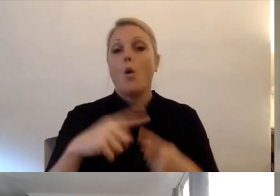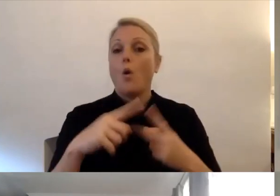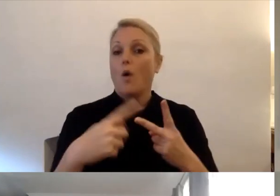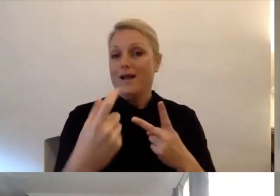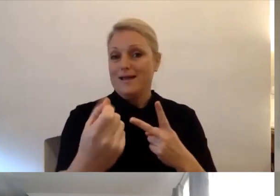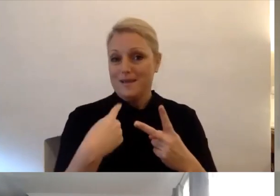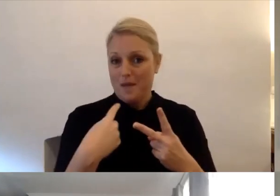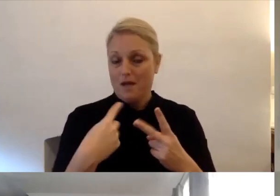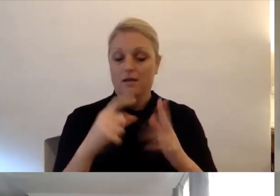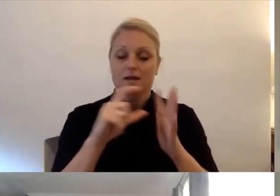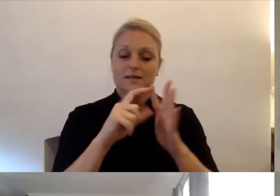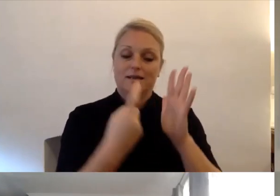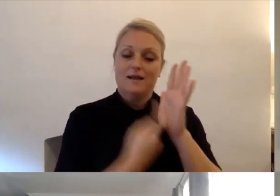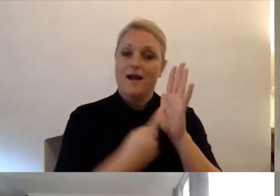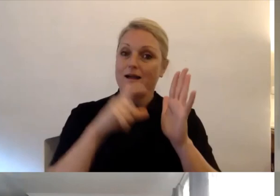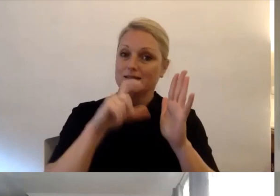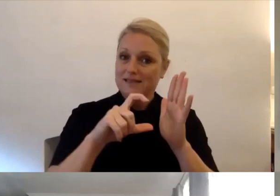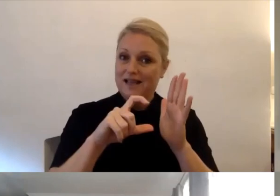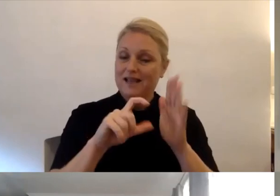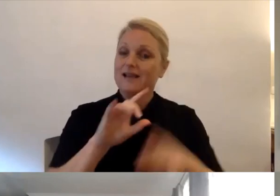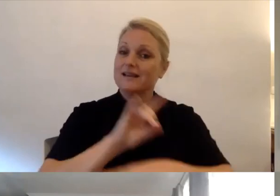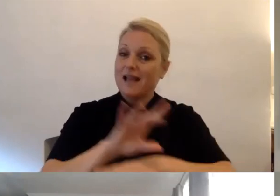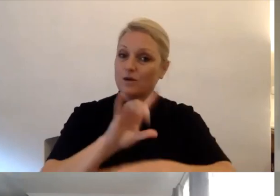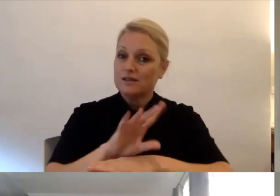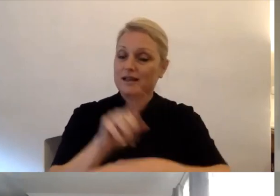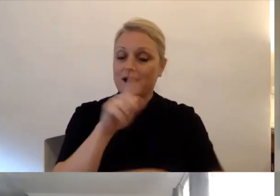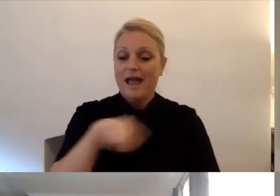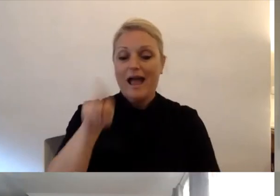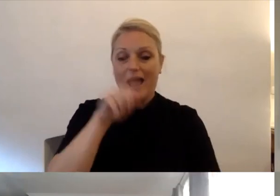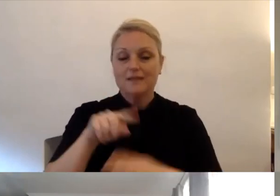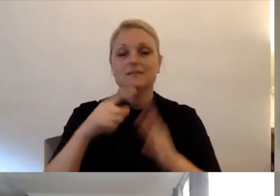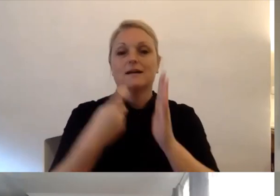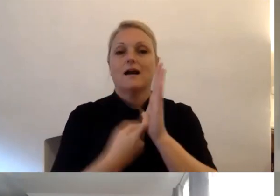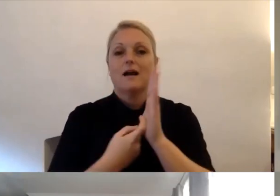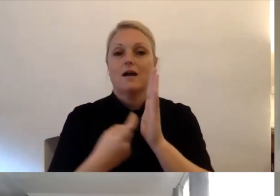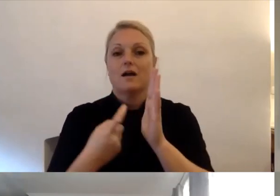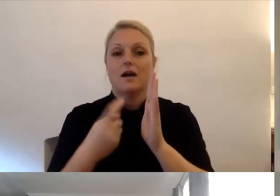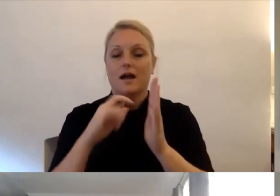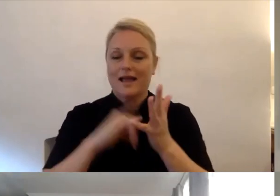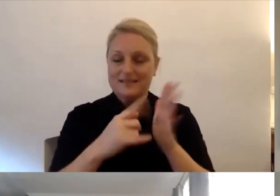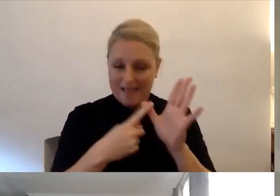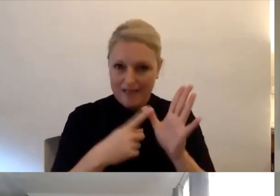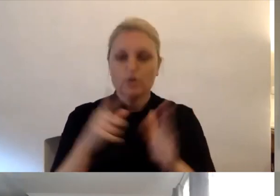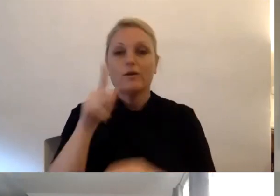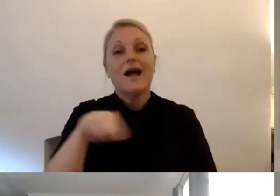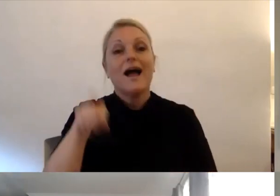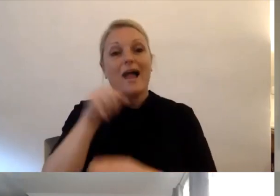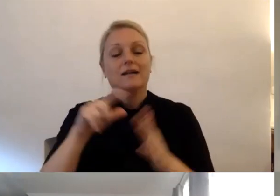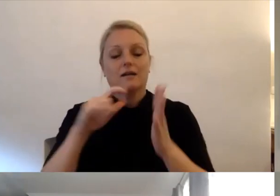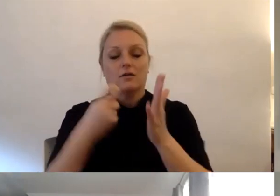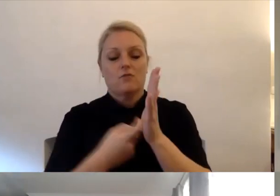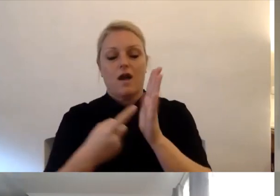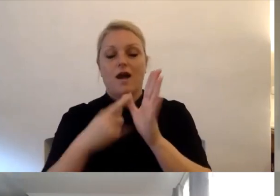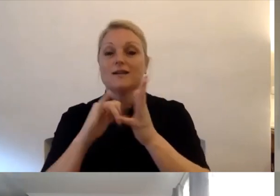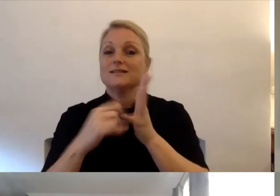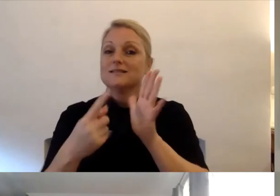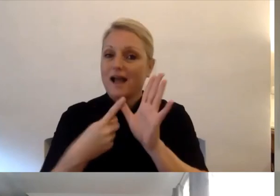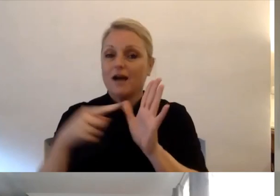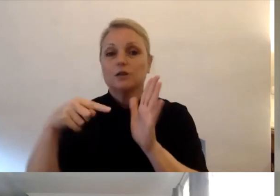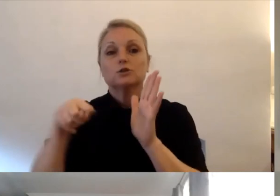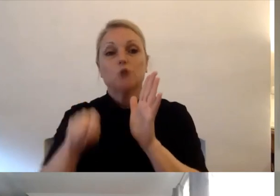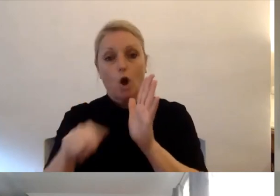drccounselingssa at rasa.org.au. Thank you. Maggie.